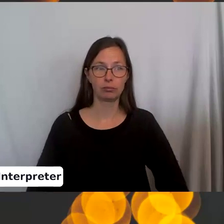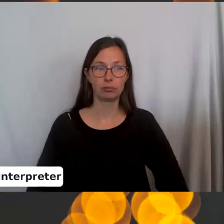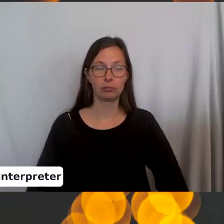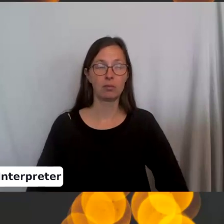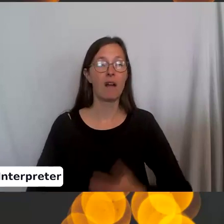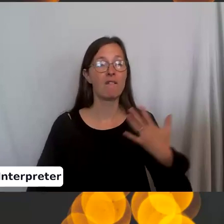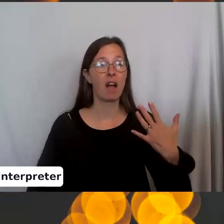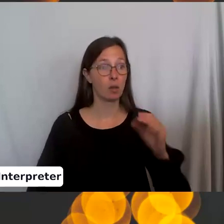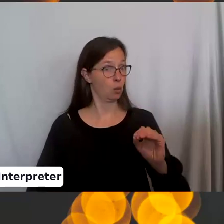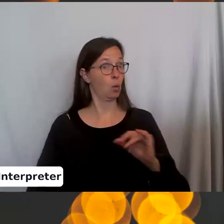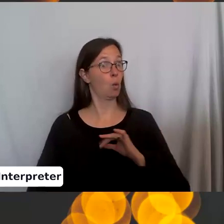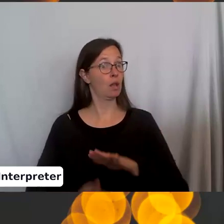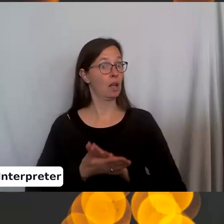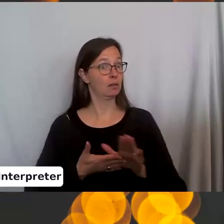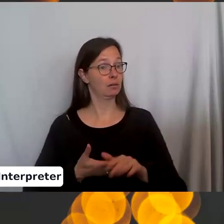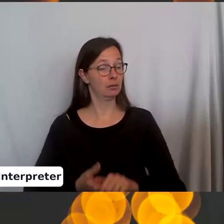just knitting backwards.